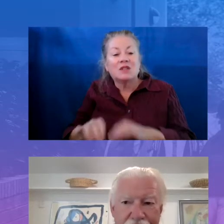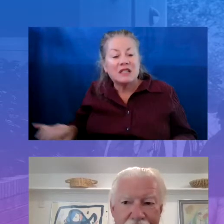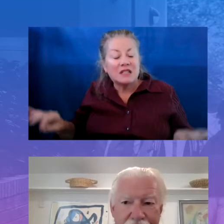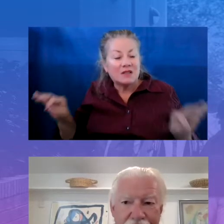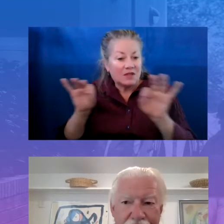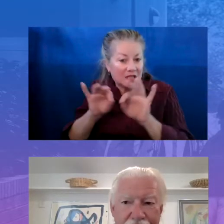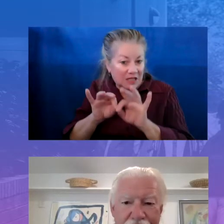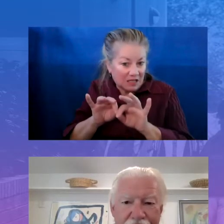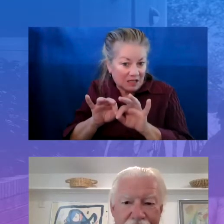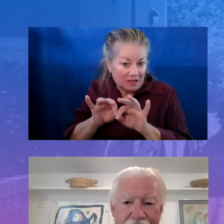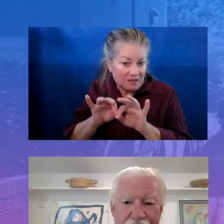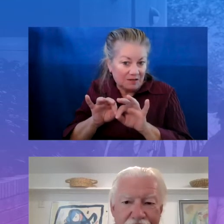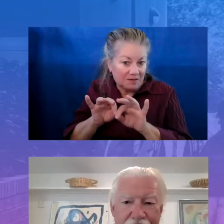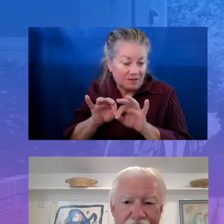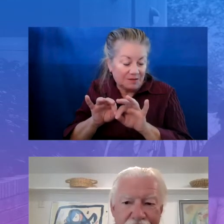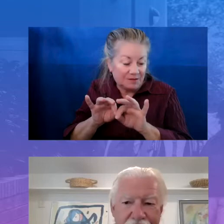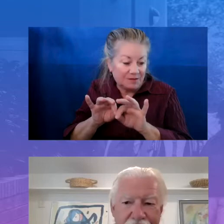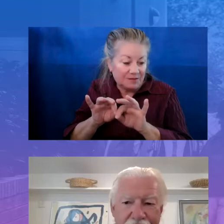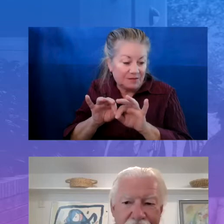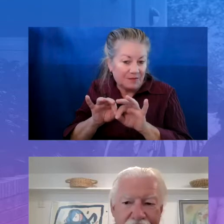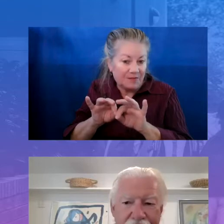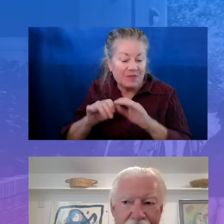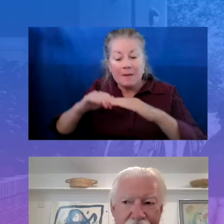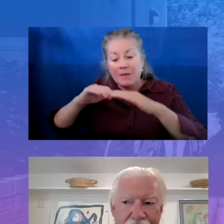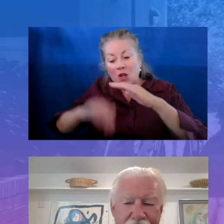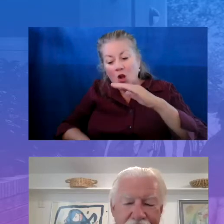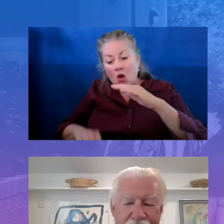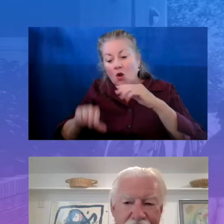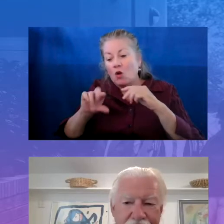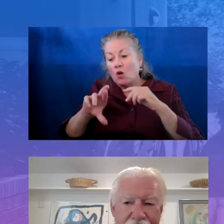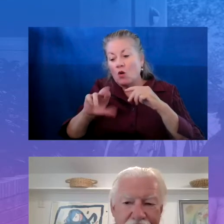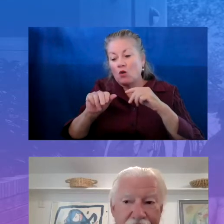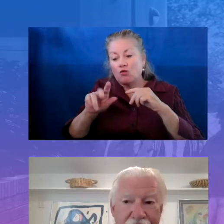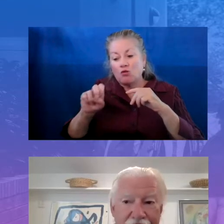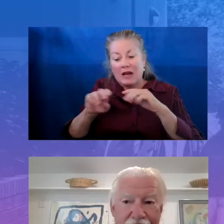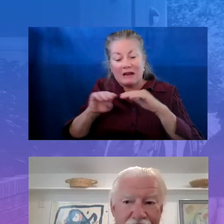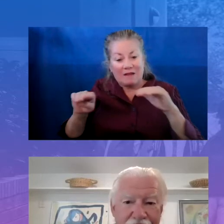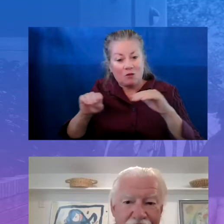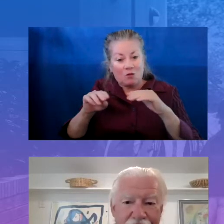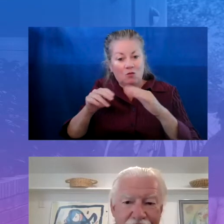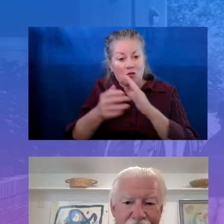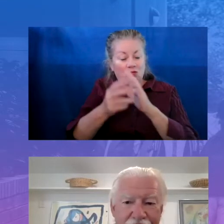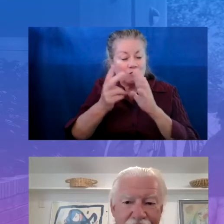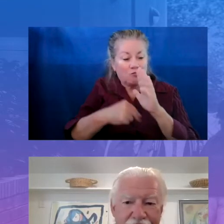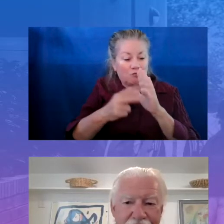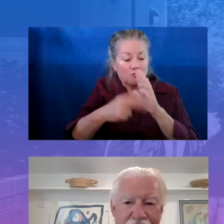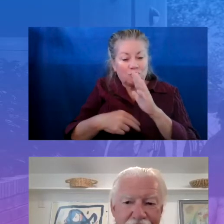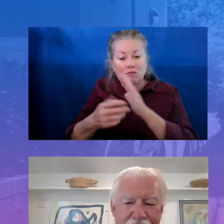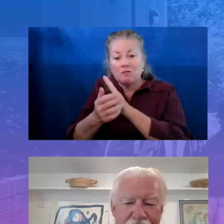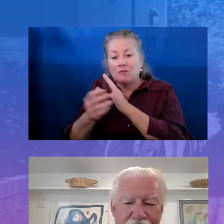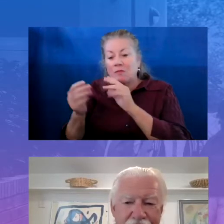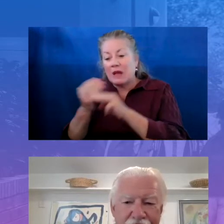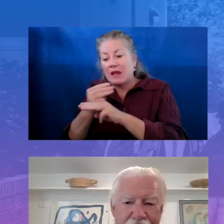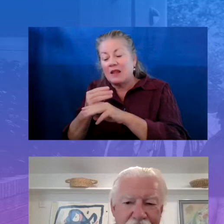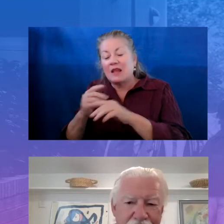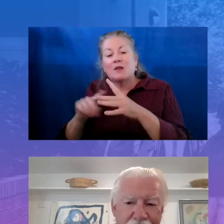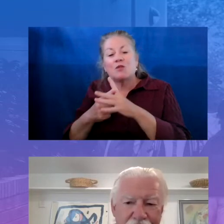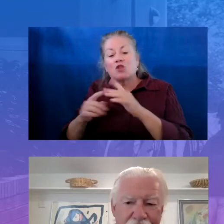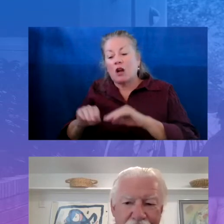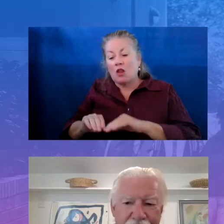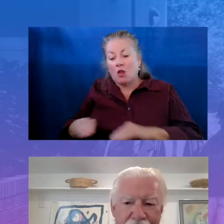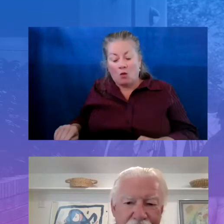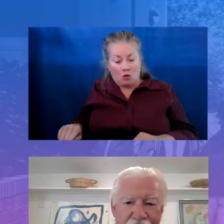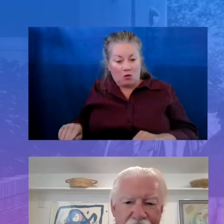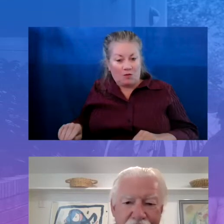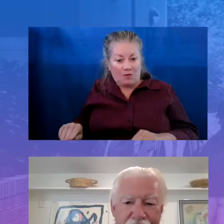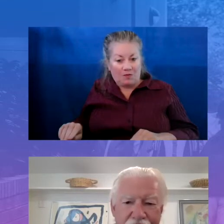below grade level in their reading and math proficiency, they were starting at a much lower place than many of the students that did